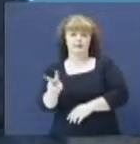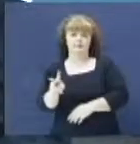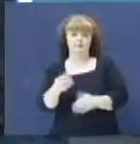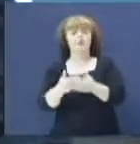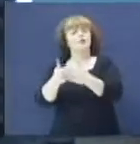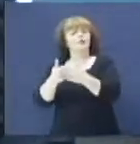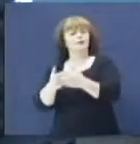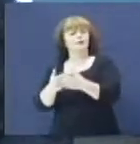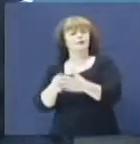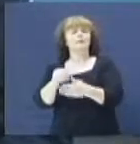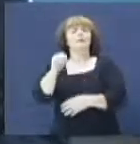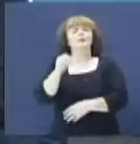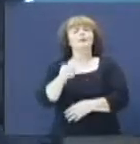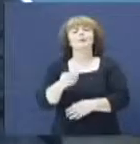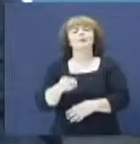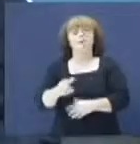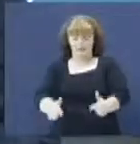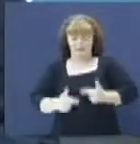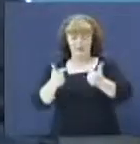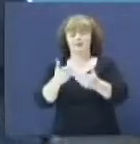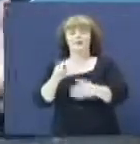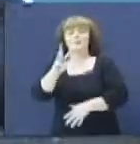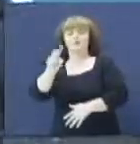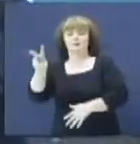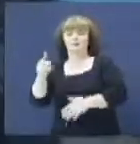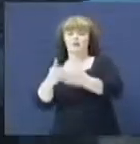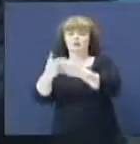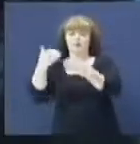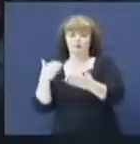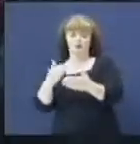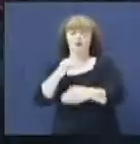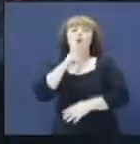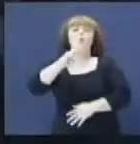Virginia, still West Virginia. Will you welcome John Reynolds?